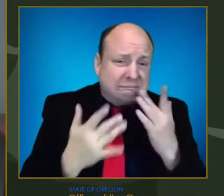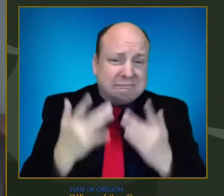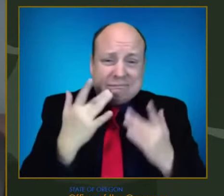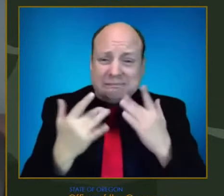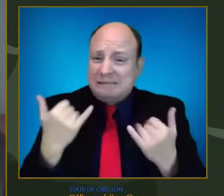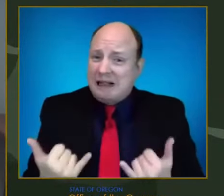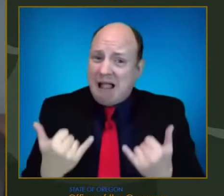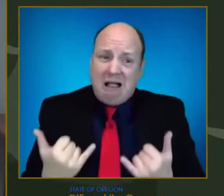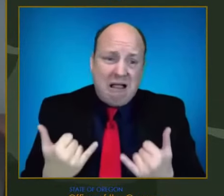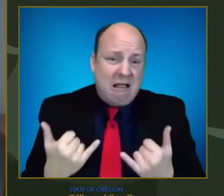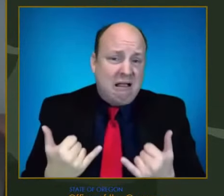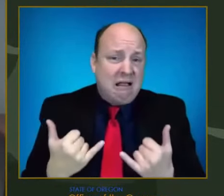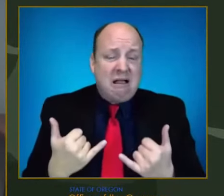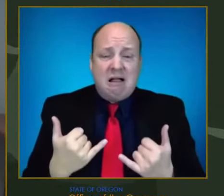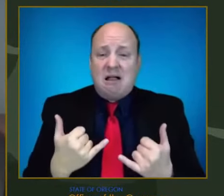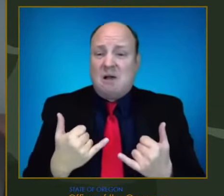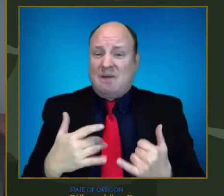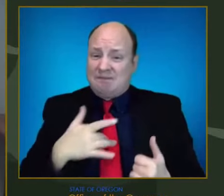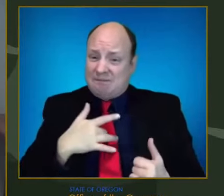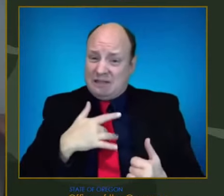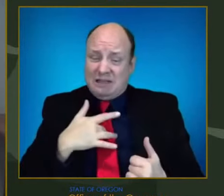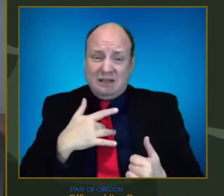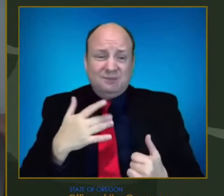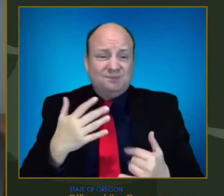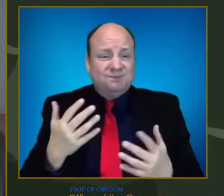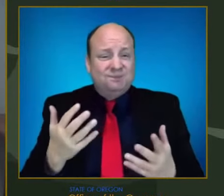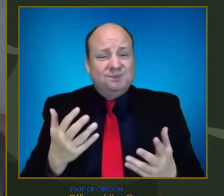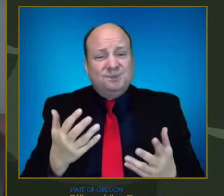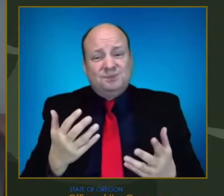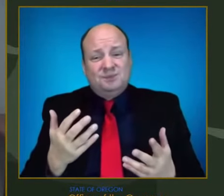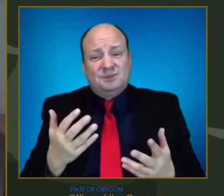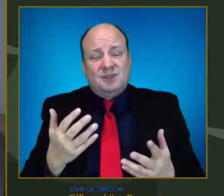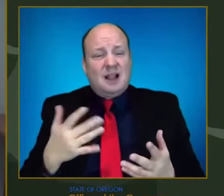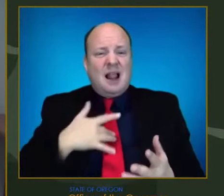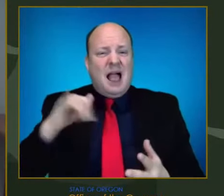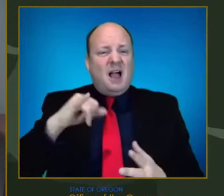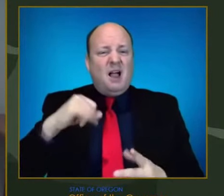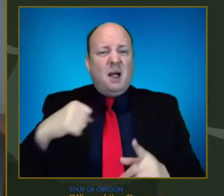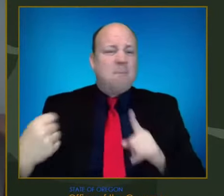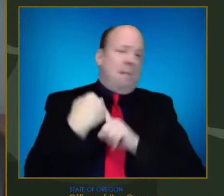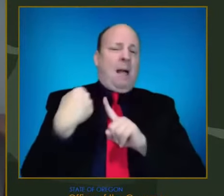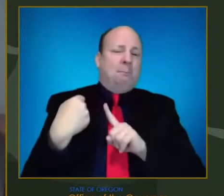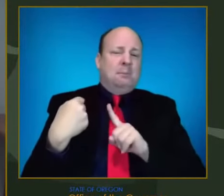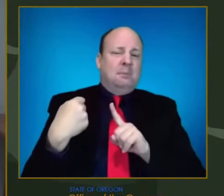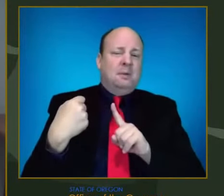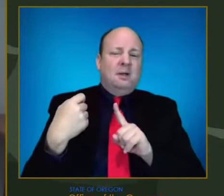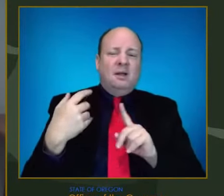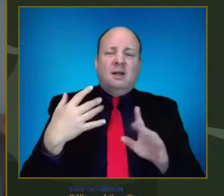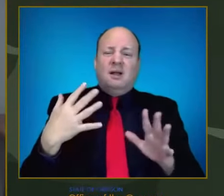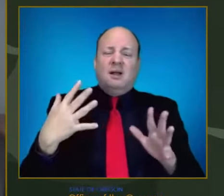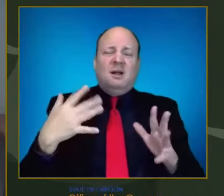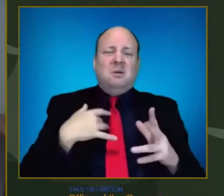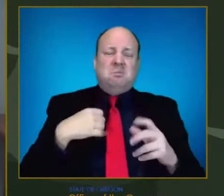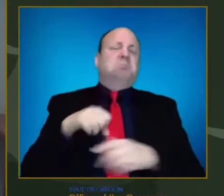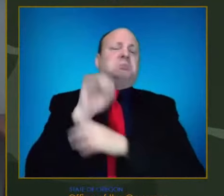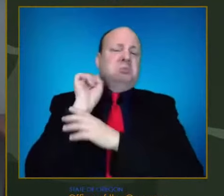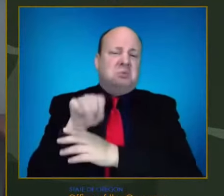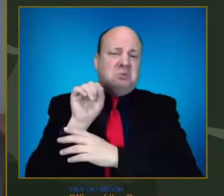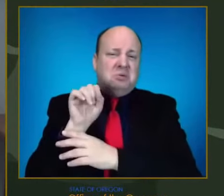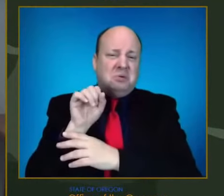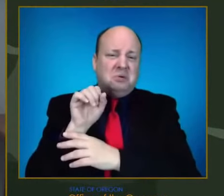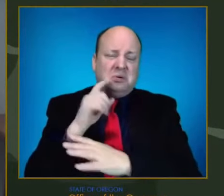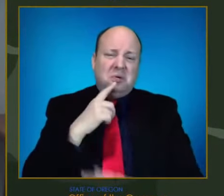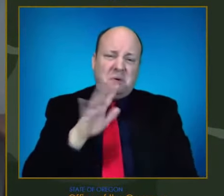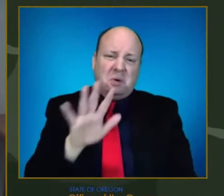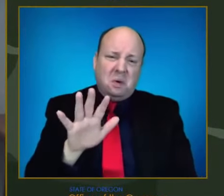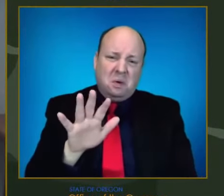this feels like another gut punch, particularly for healthcare workers who've been stretched truly beyond their limits. These